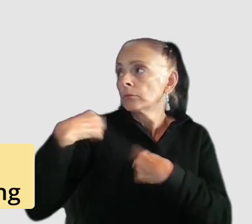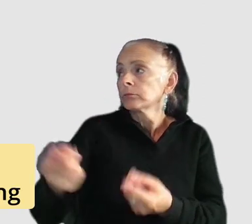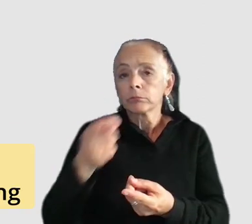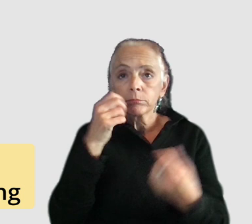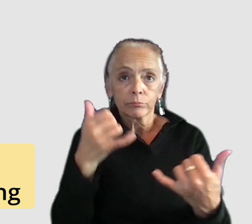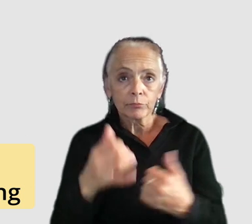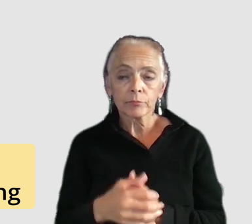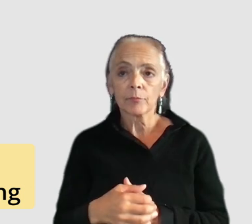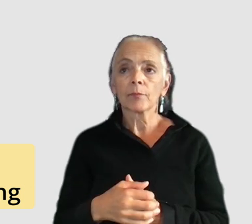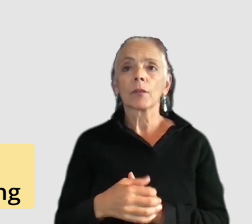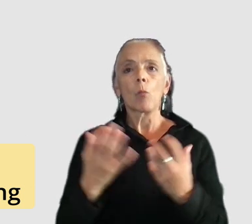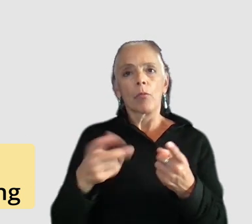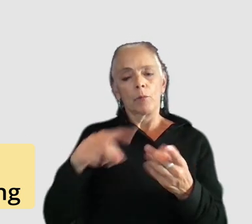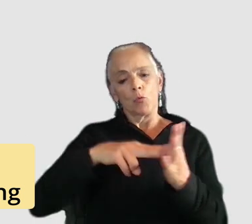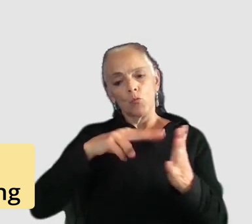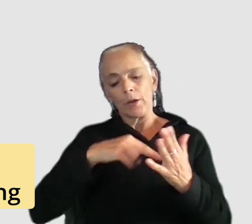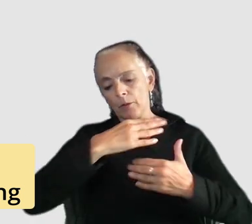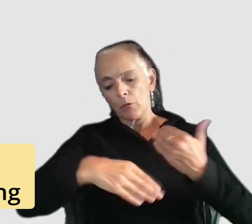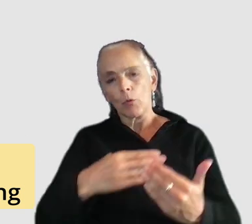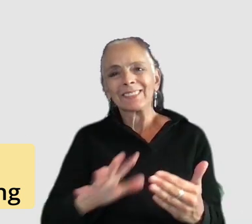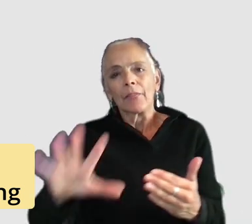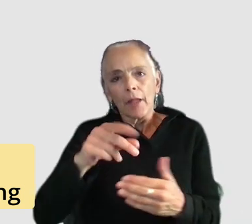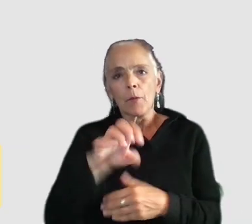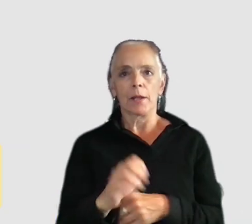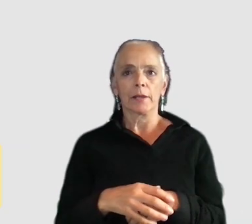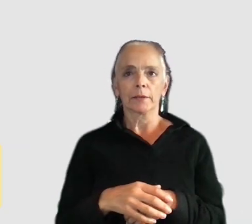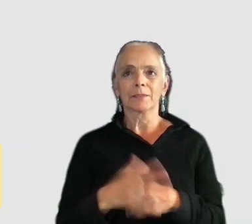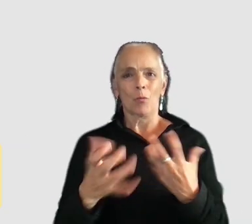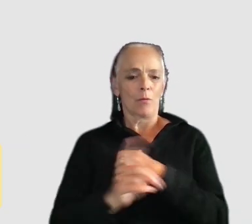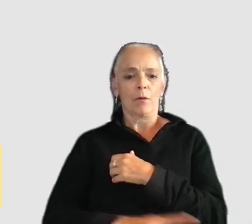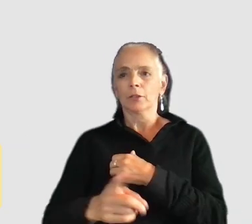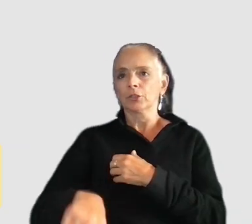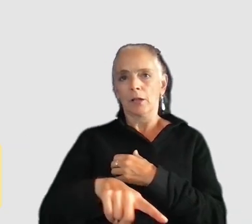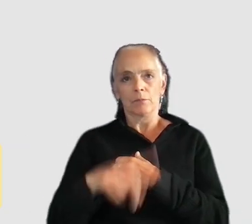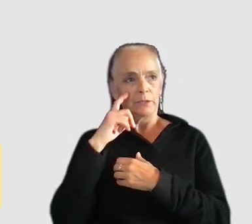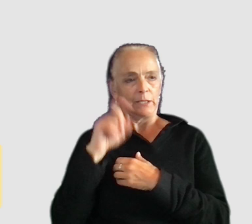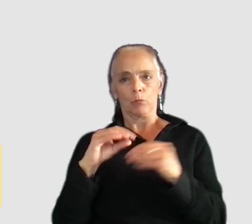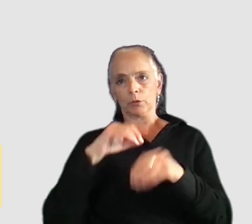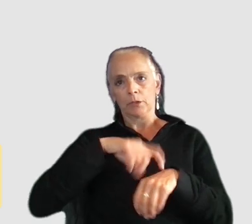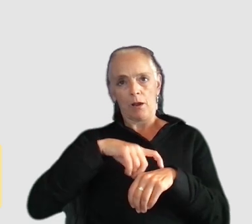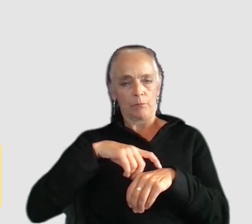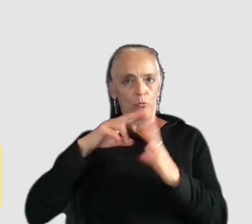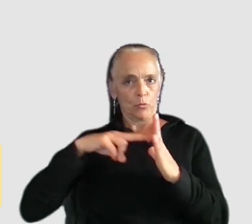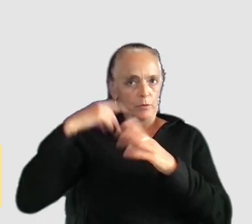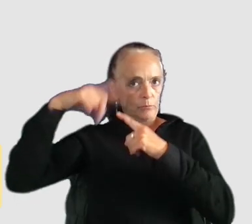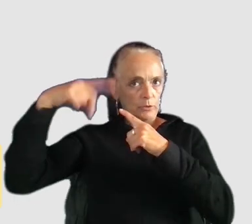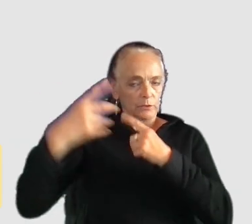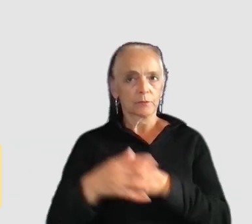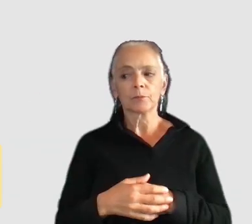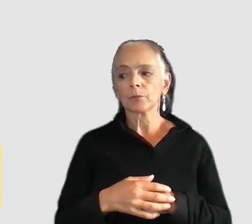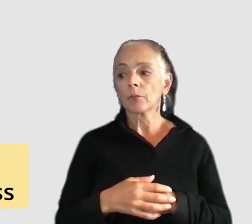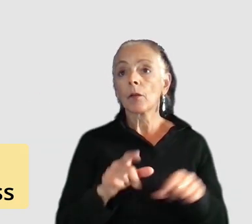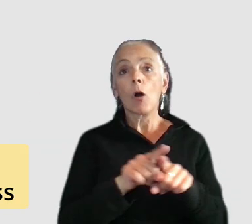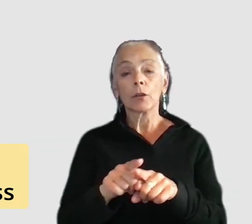read and progress at their own pace we don't want to punish players for needing more time to read and process information you can also reward players